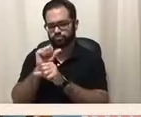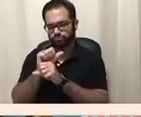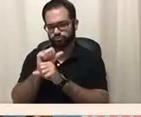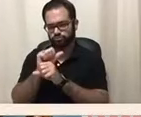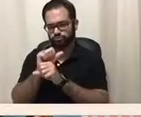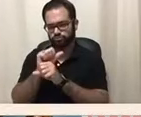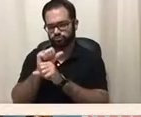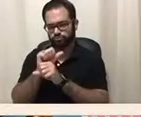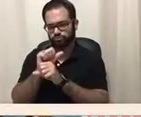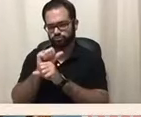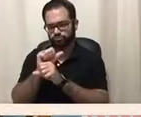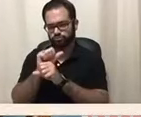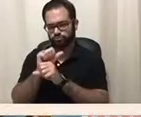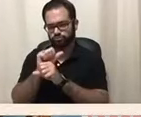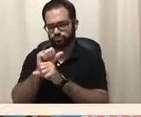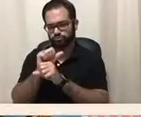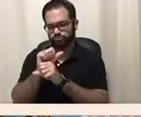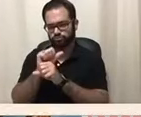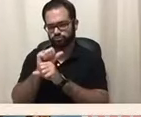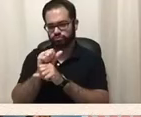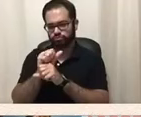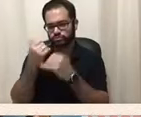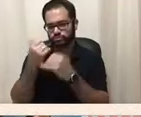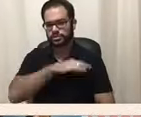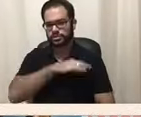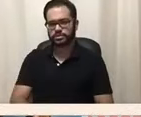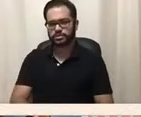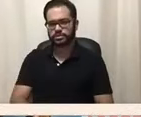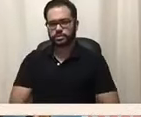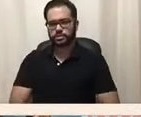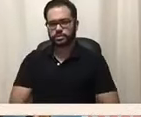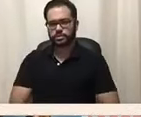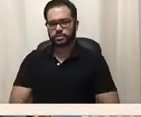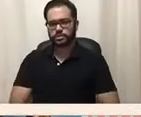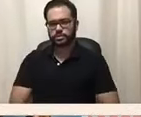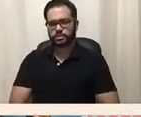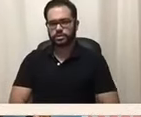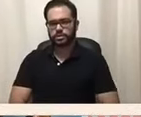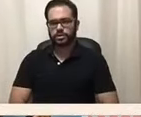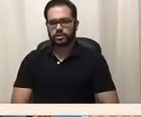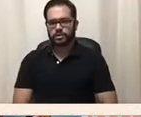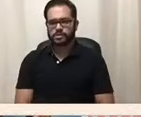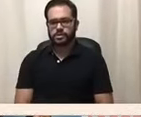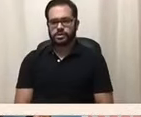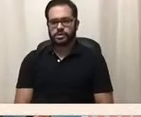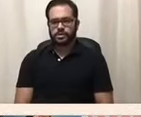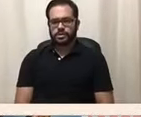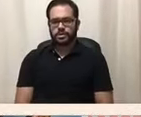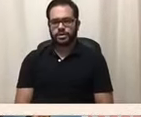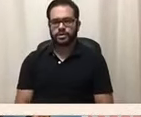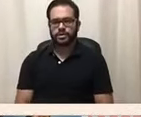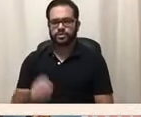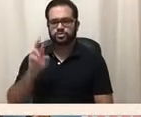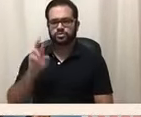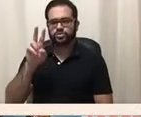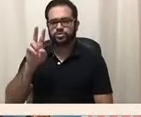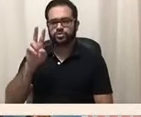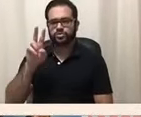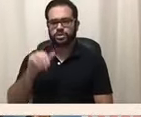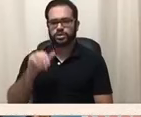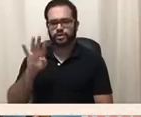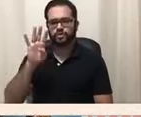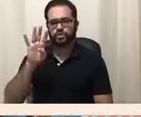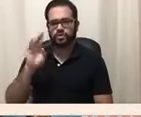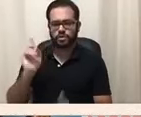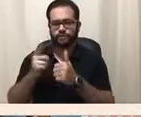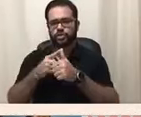In 2004, the first disability pride parade was